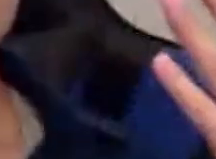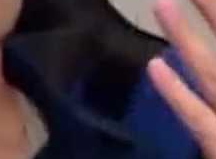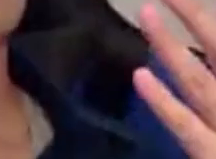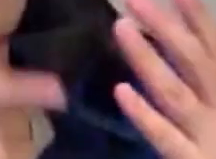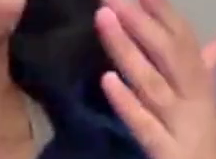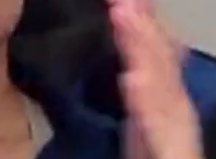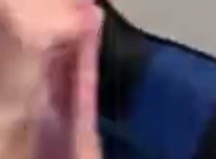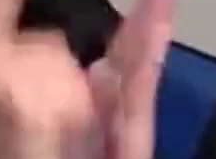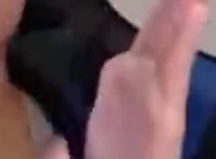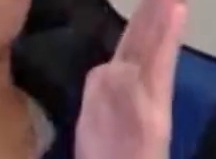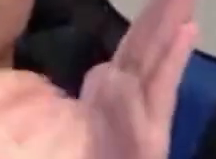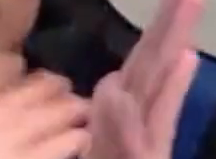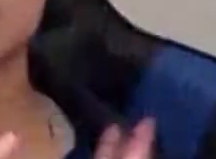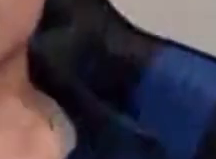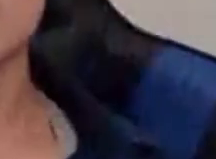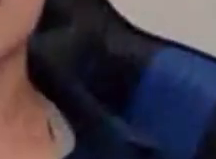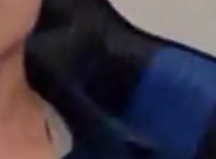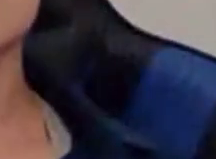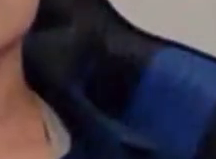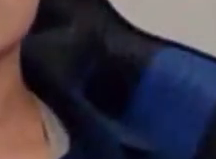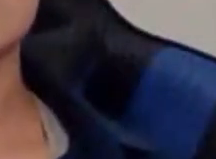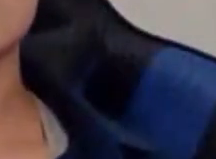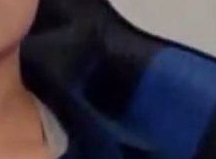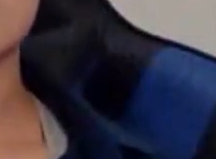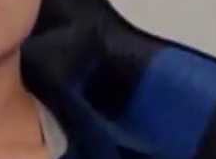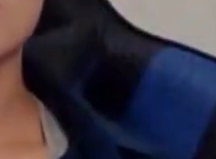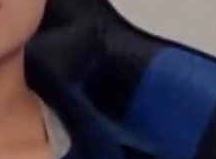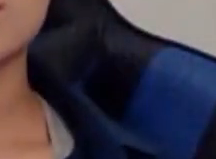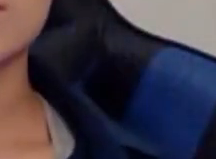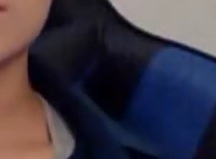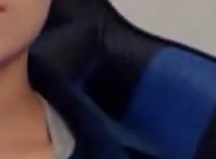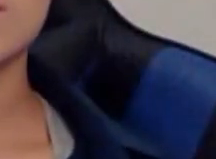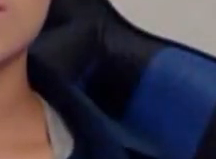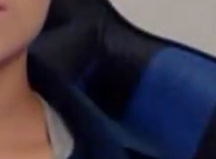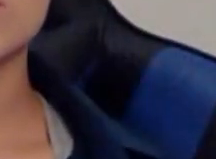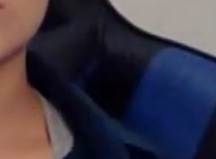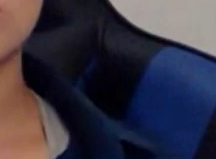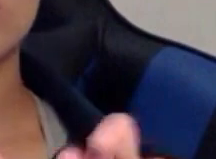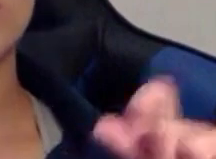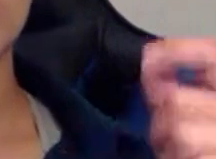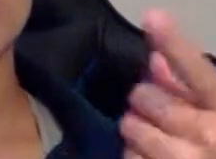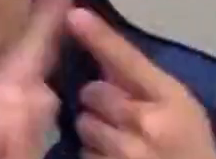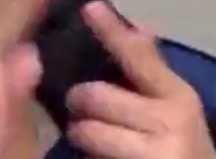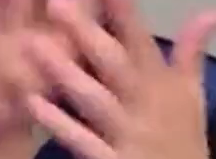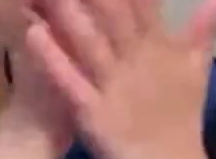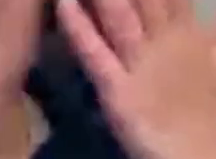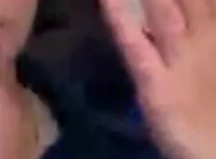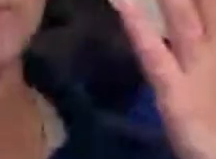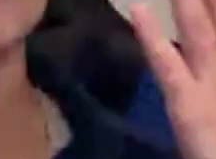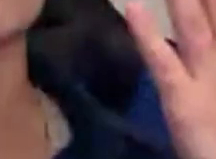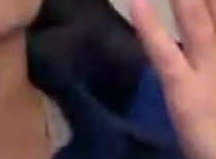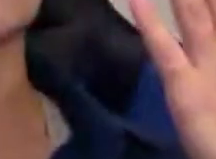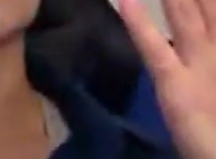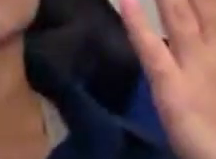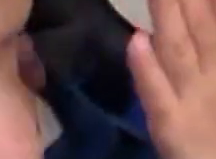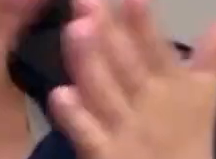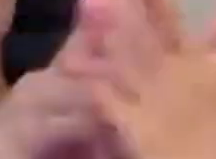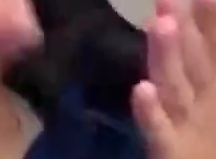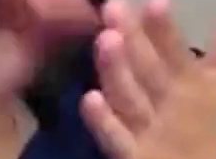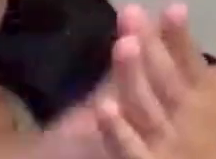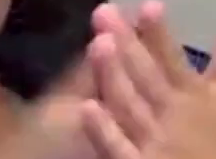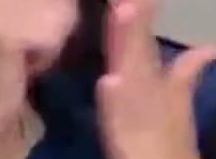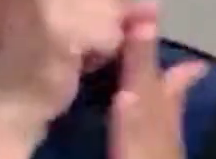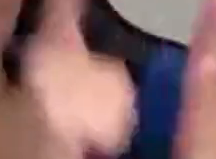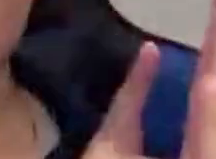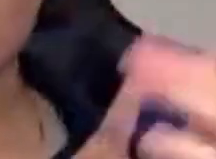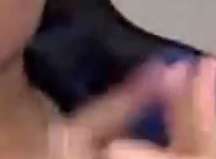are the discriminatory laws or the discriminatory practices that are protected